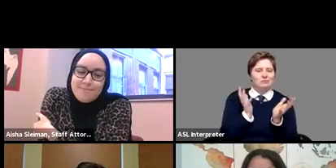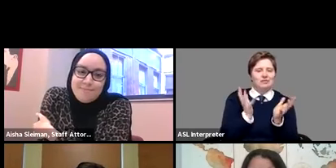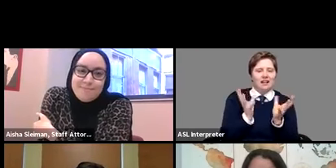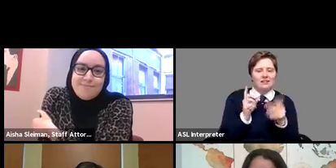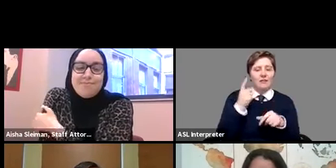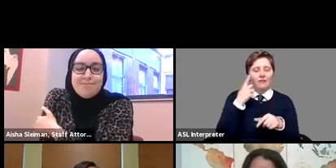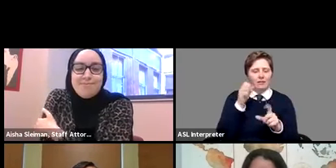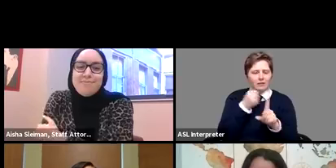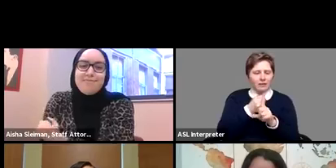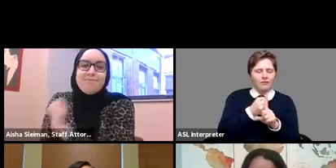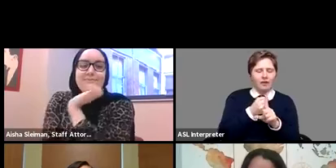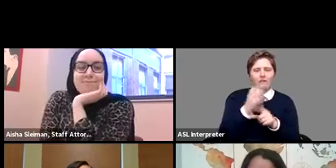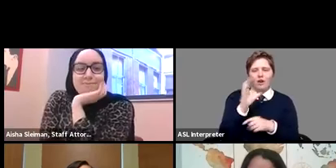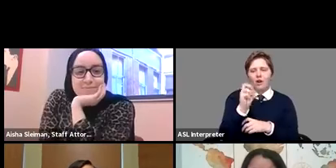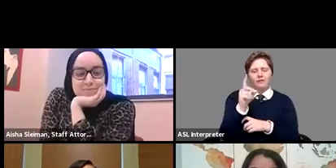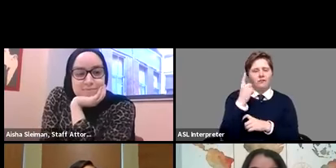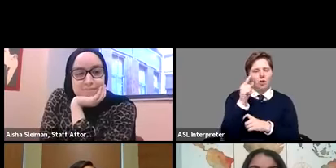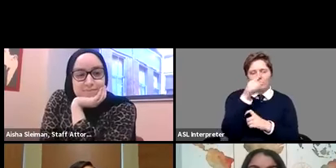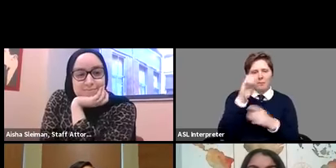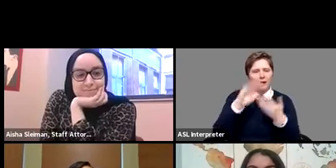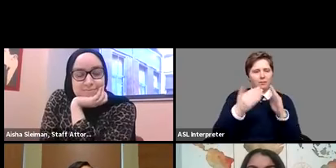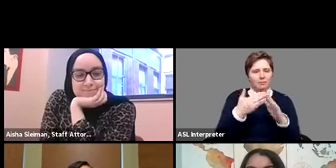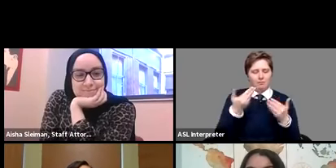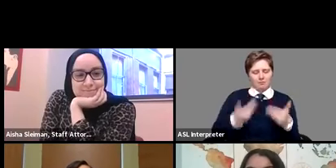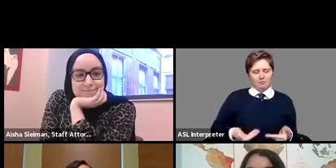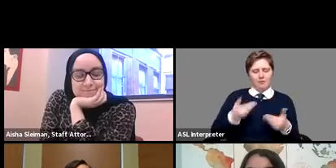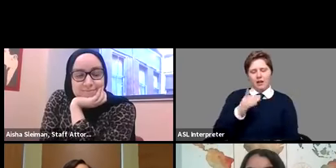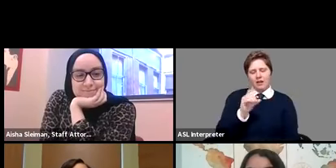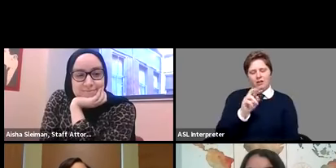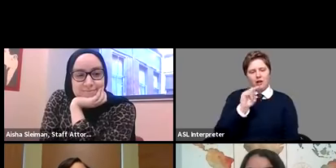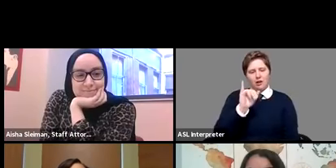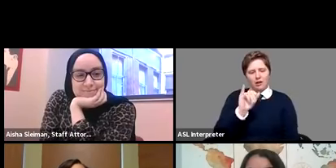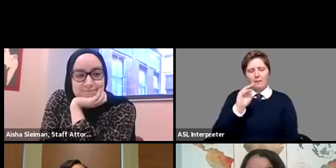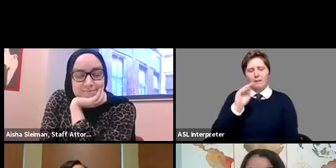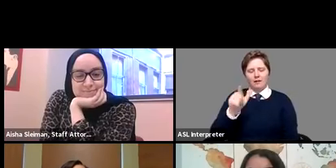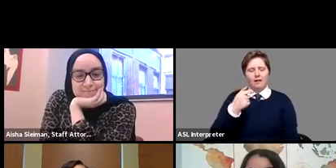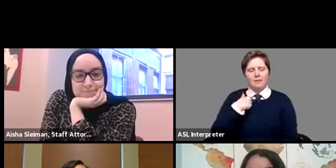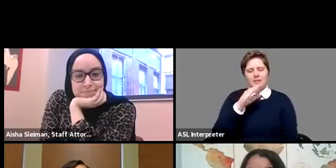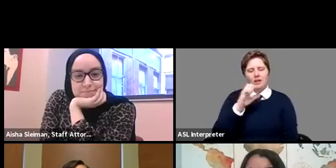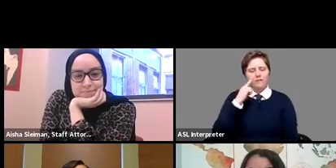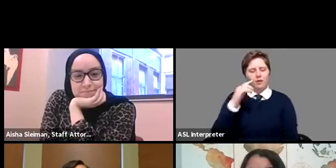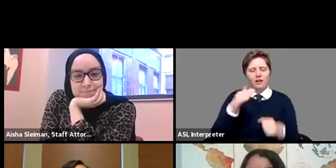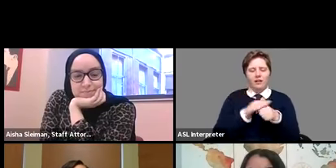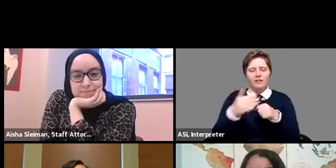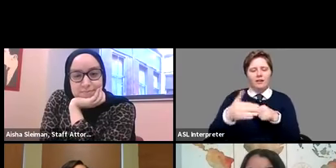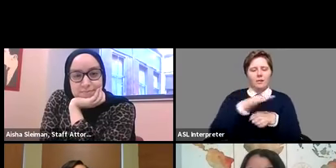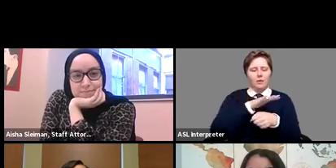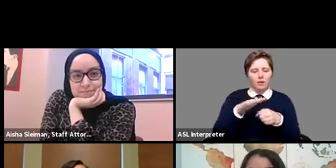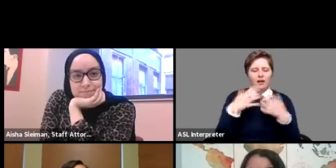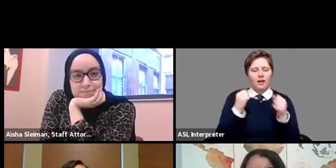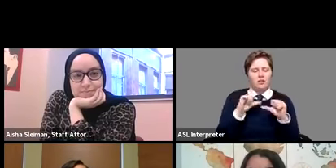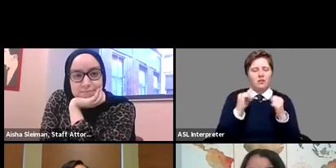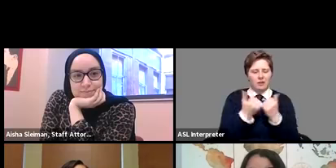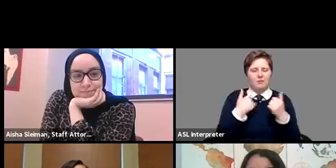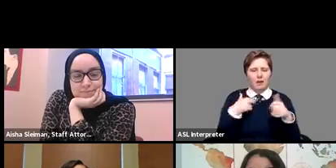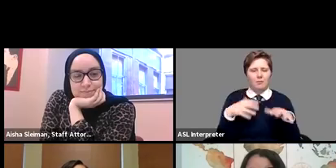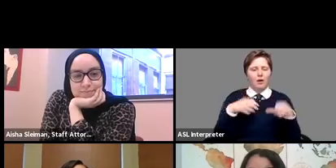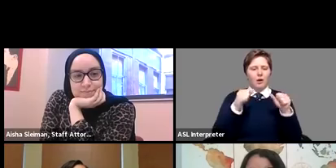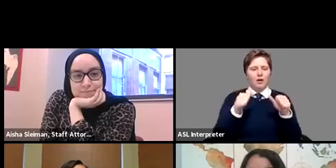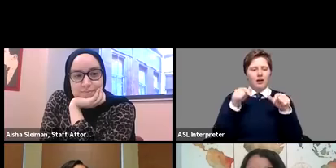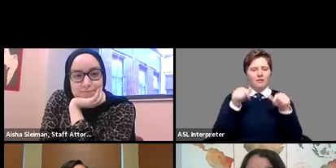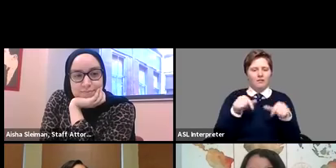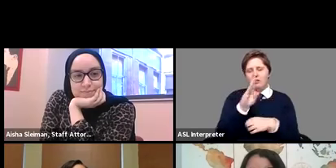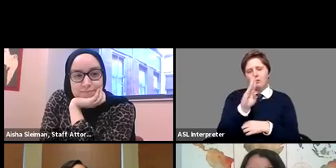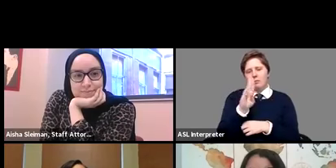of covid on the black community my name is donnie miller i'm the ceo of the neighborhood health association and the host of the bridges talk